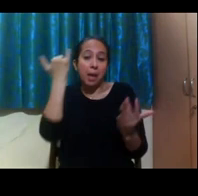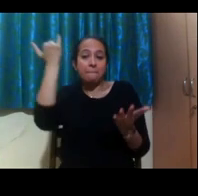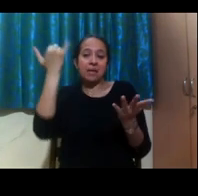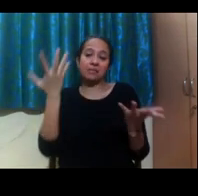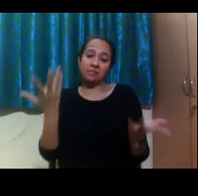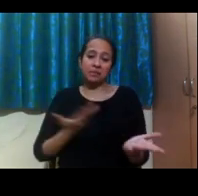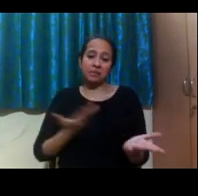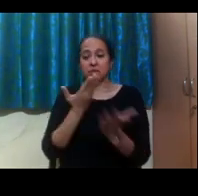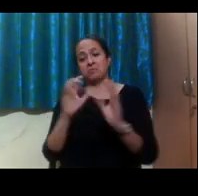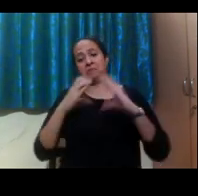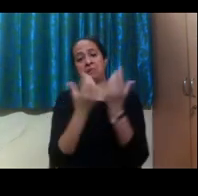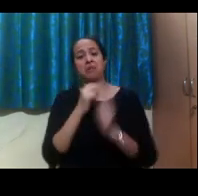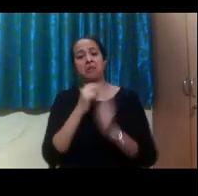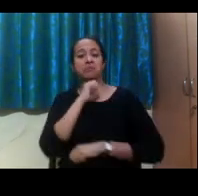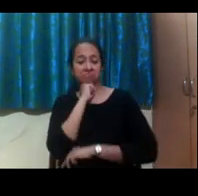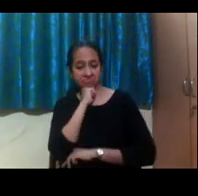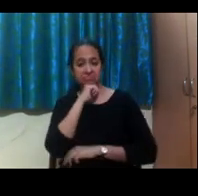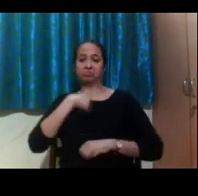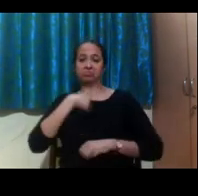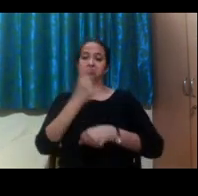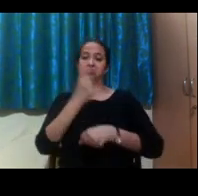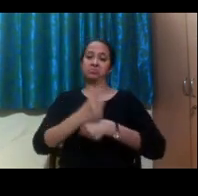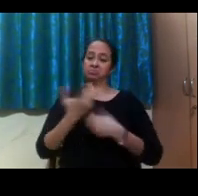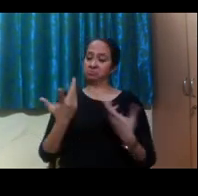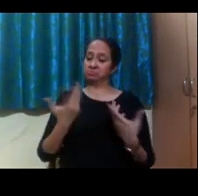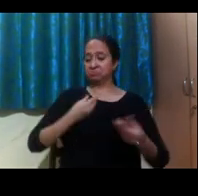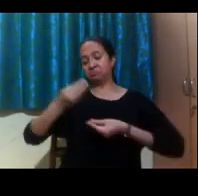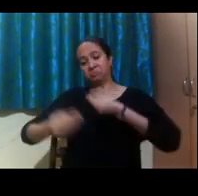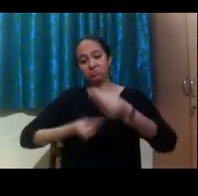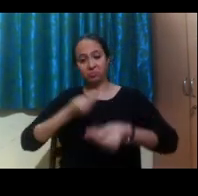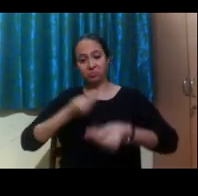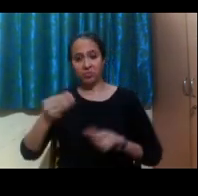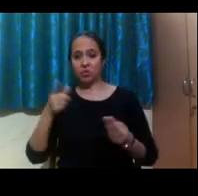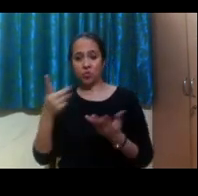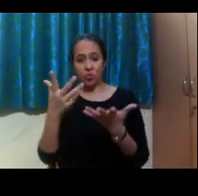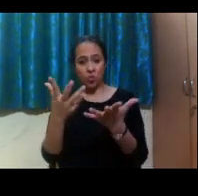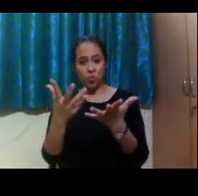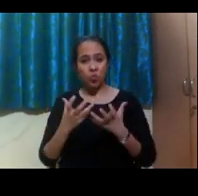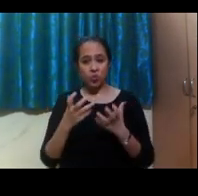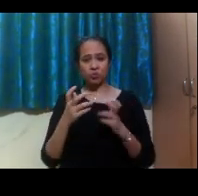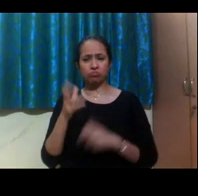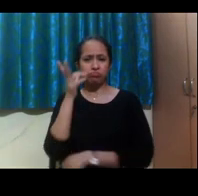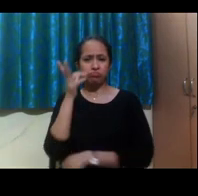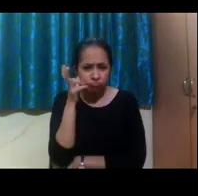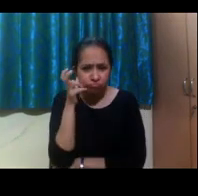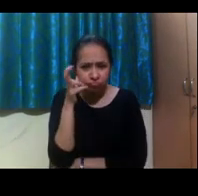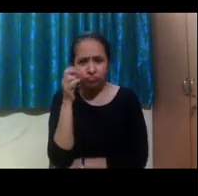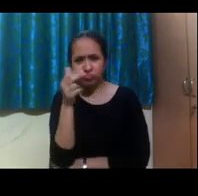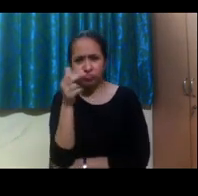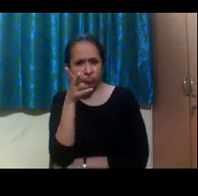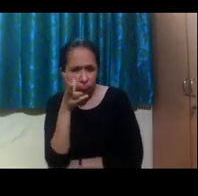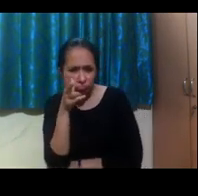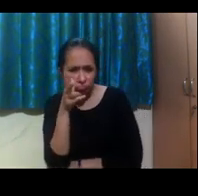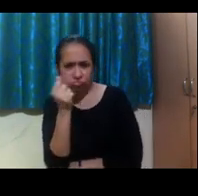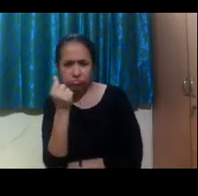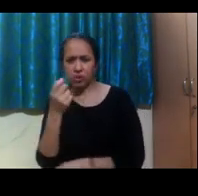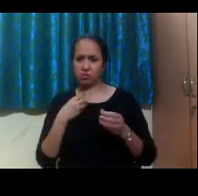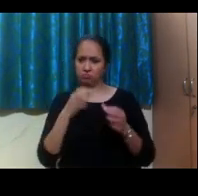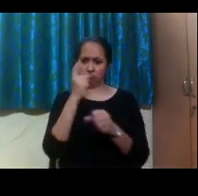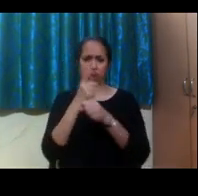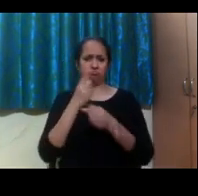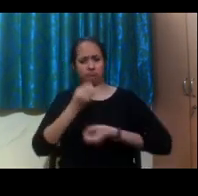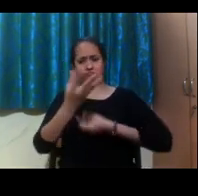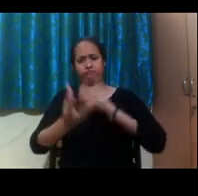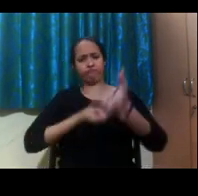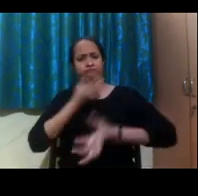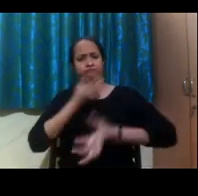sitting in class and I'm your instructor and you're just trying to take notes, you're trying to listen, you're trying to absorb information from the instructor, any